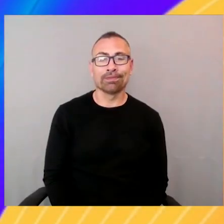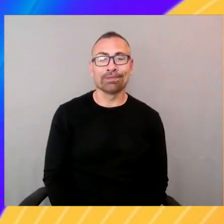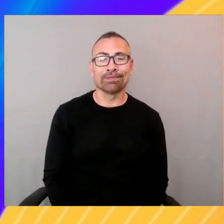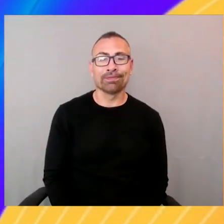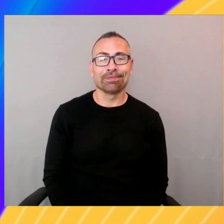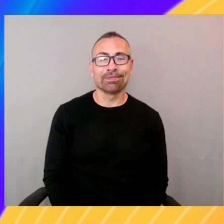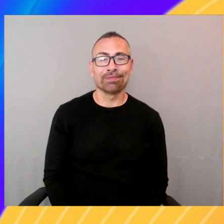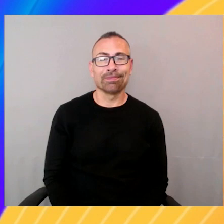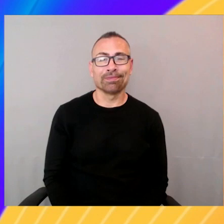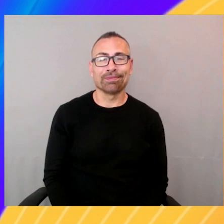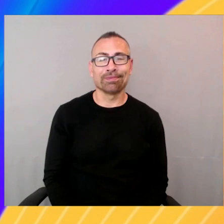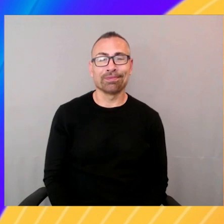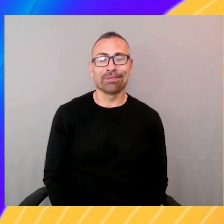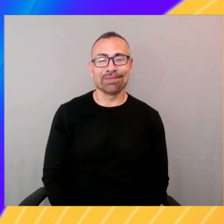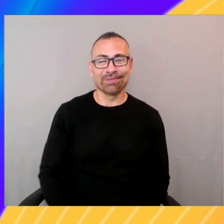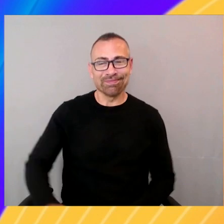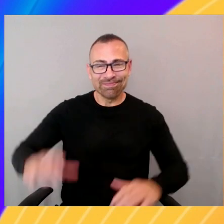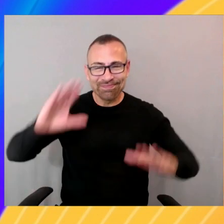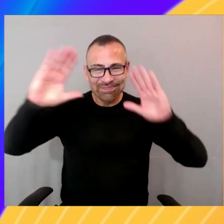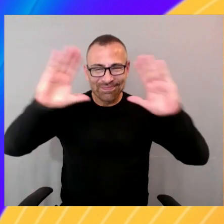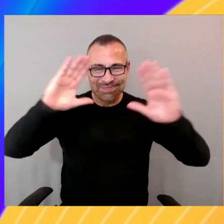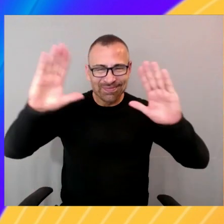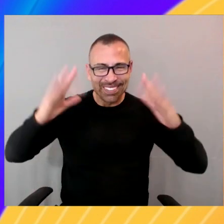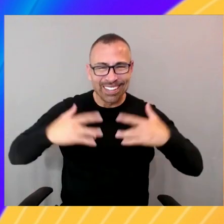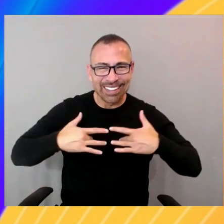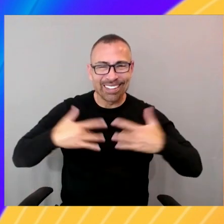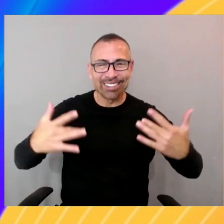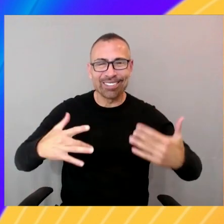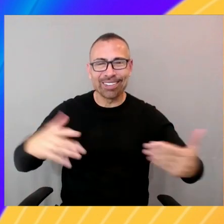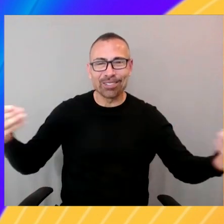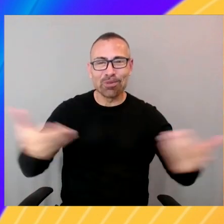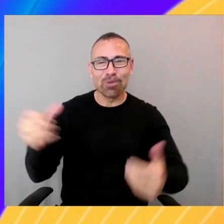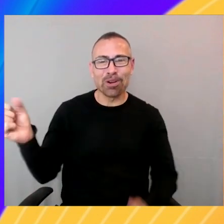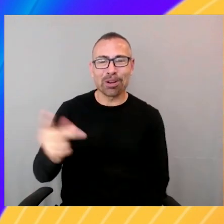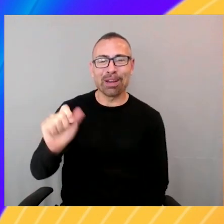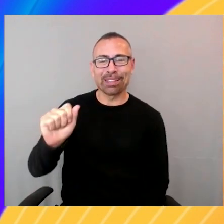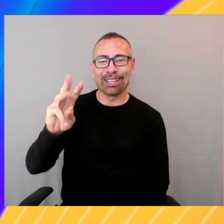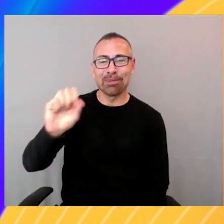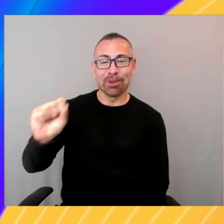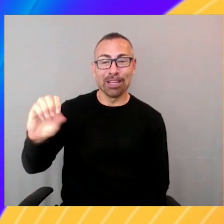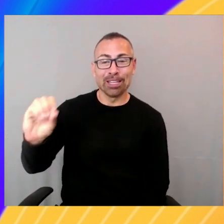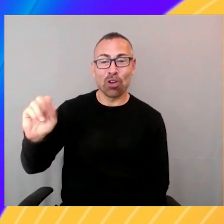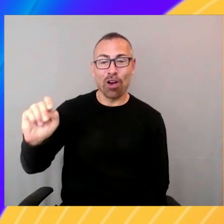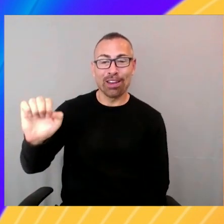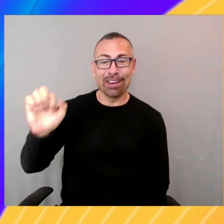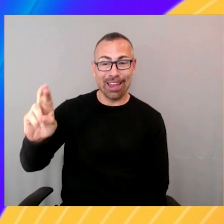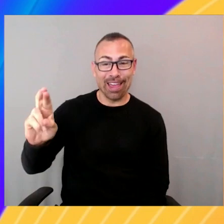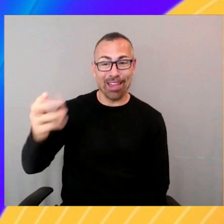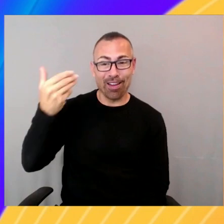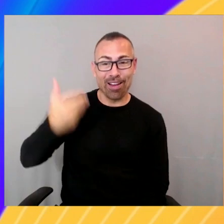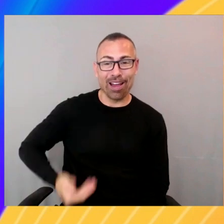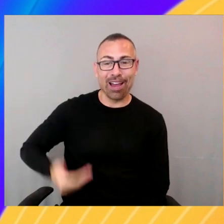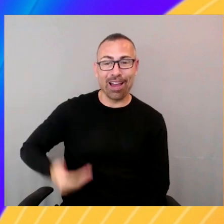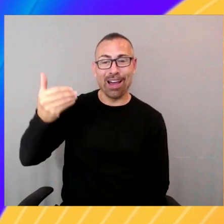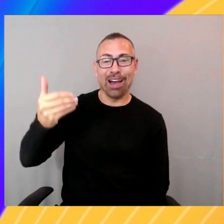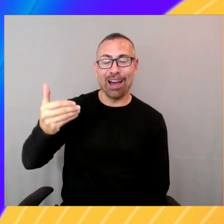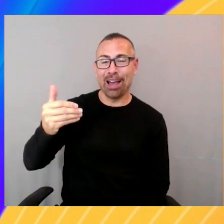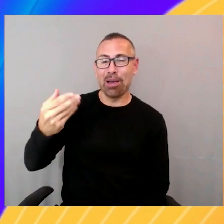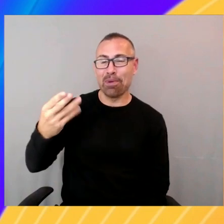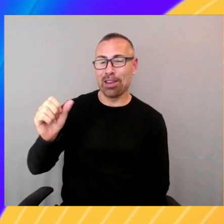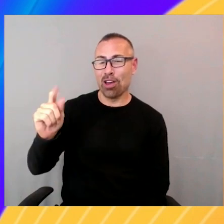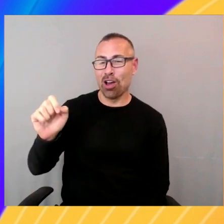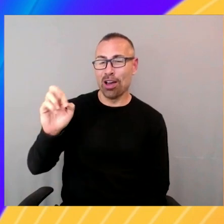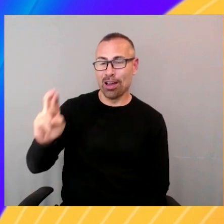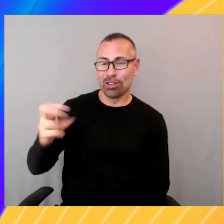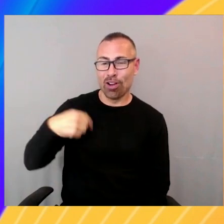What's going on everyone? Welcome back to AWS OnAir. My name is Aaron Hunter, a technical trainer with the AWS Training Certification Team and today we're going to